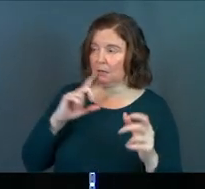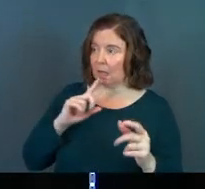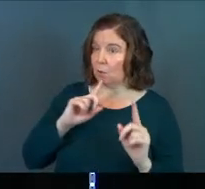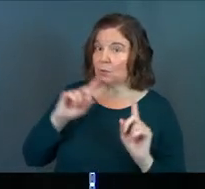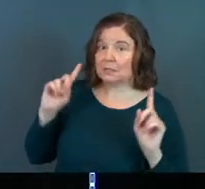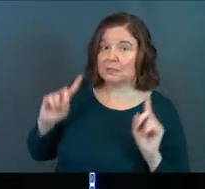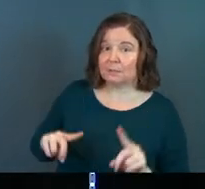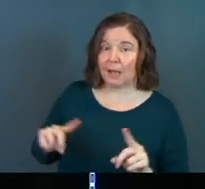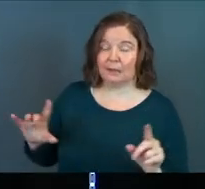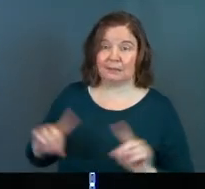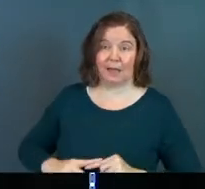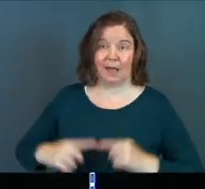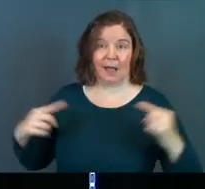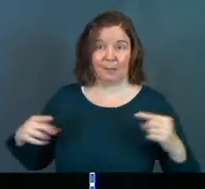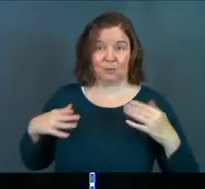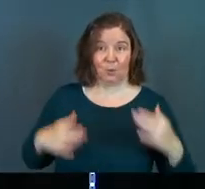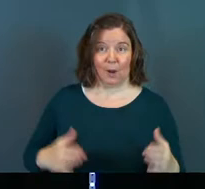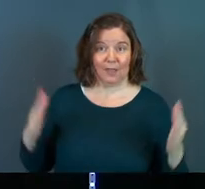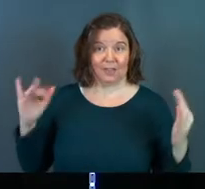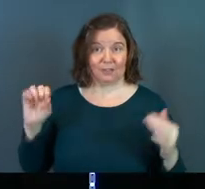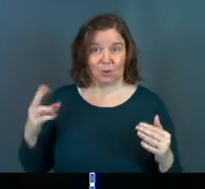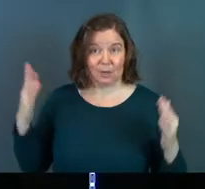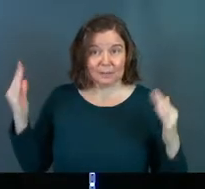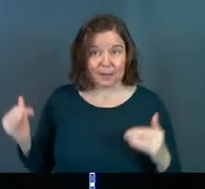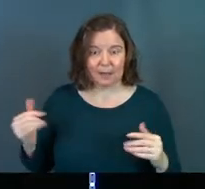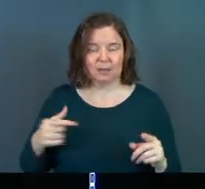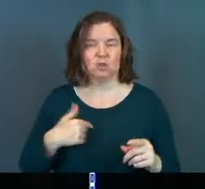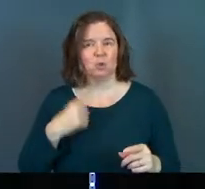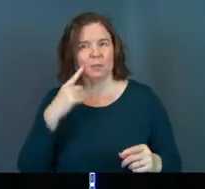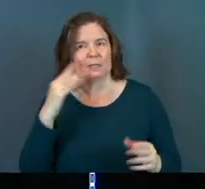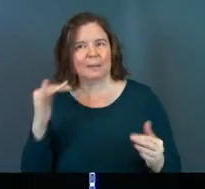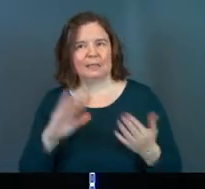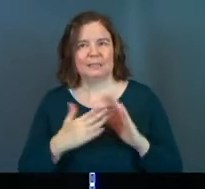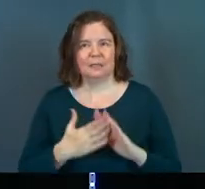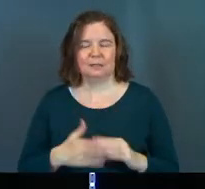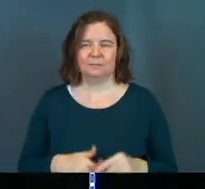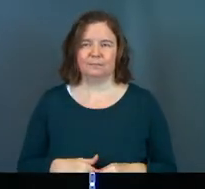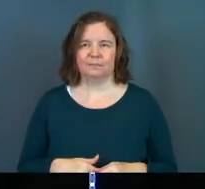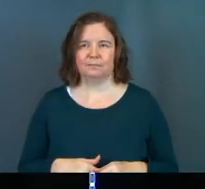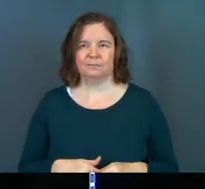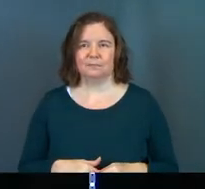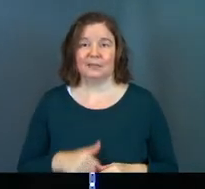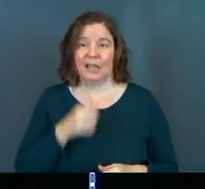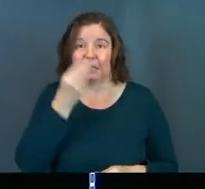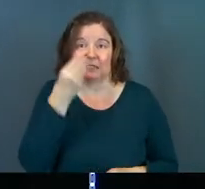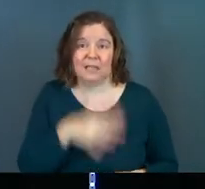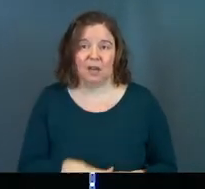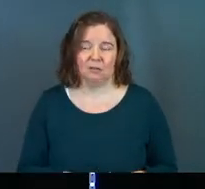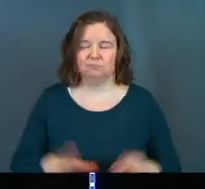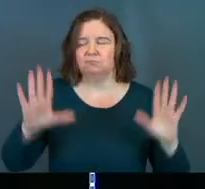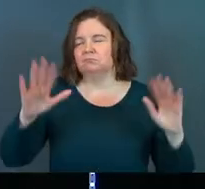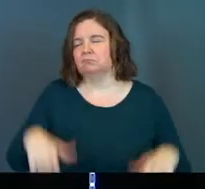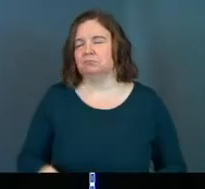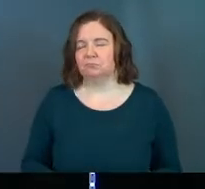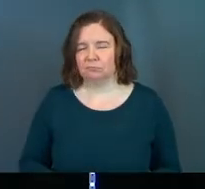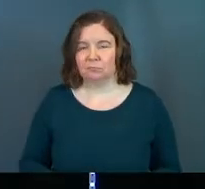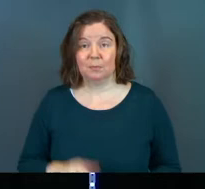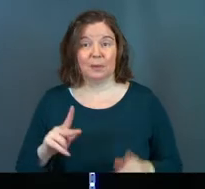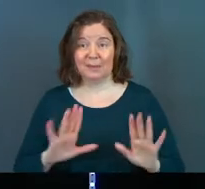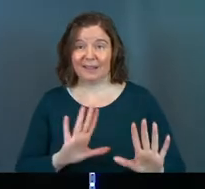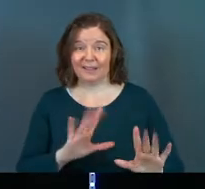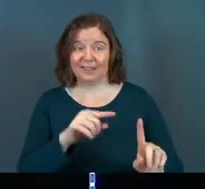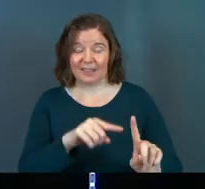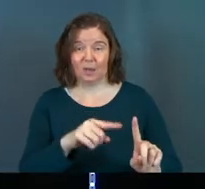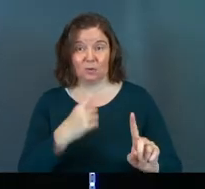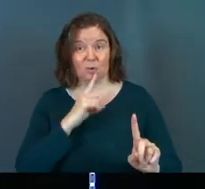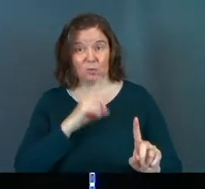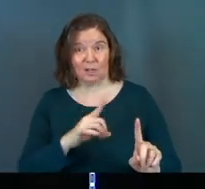actually respond in a completely opposite way than expected, right? Like maybe you'd expect a city who's just like, doesn't care, whatever. Like the people in